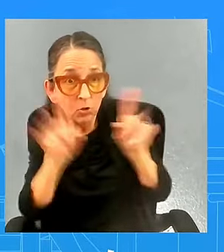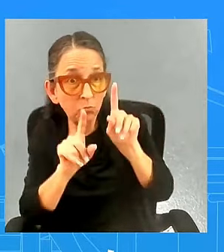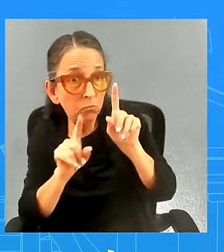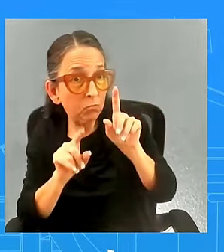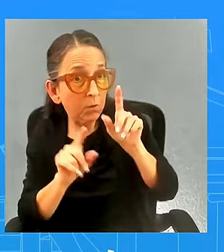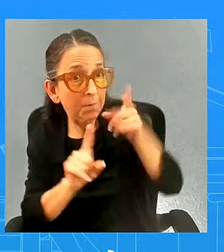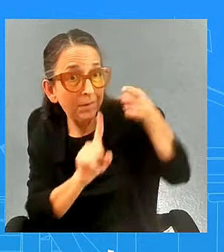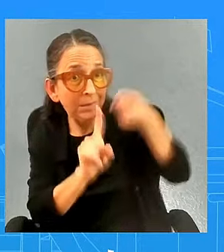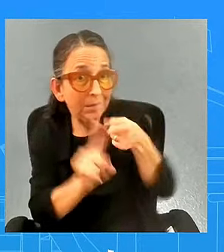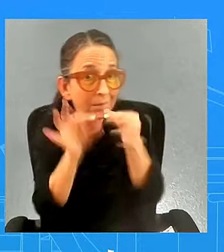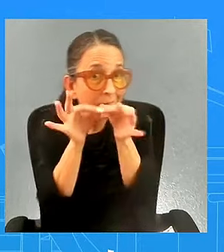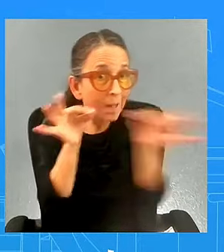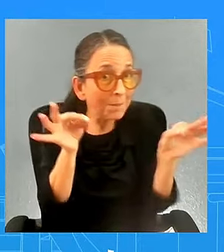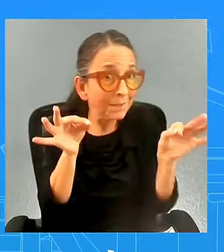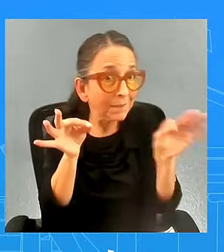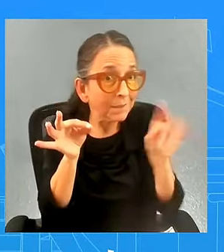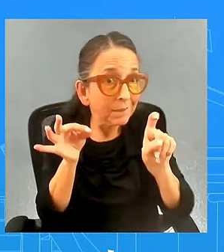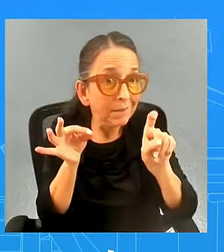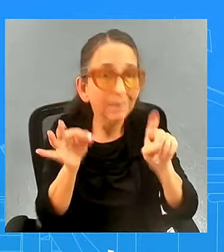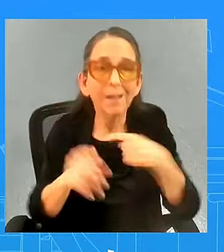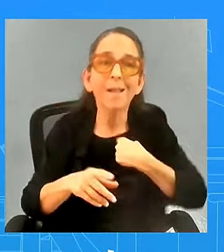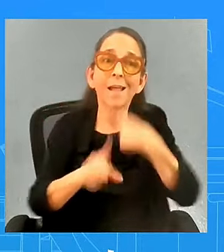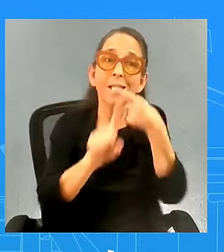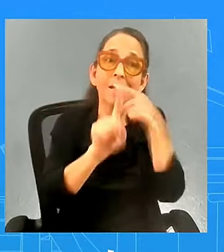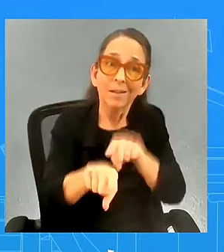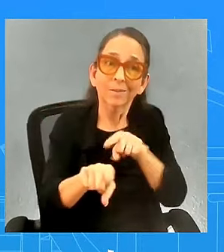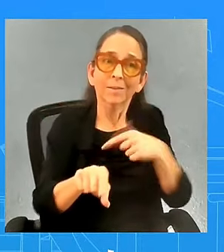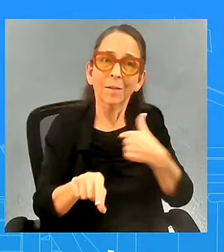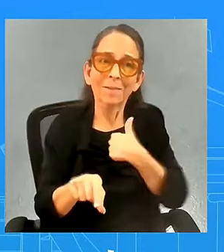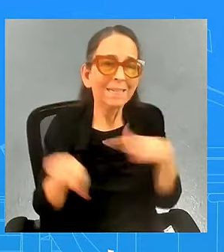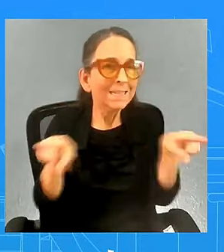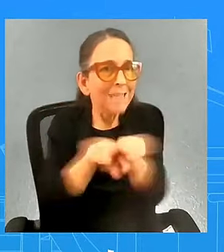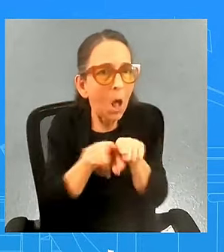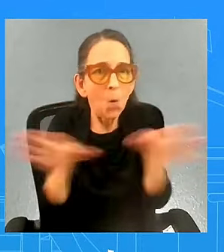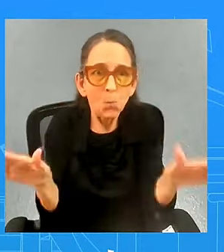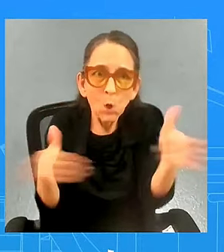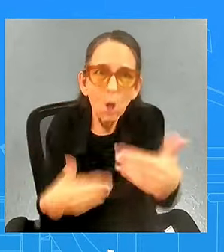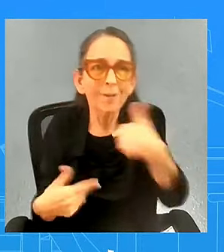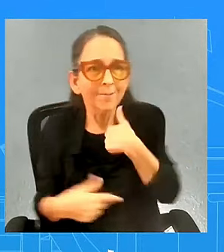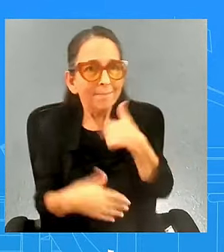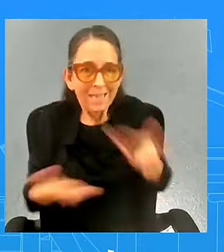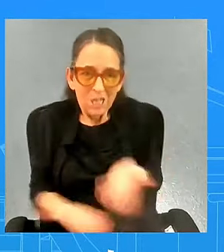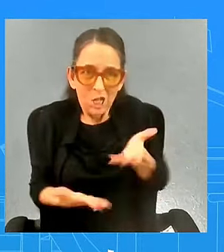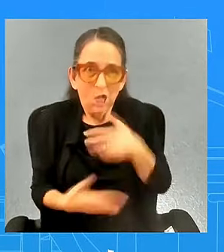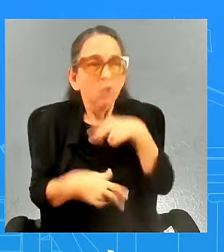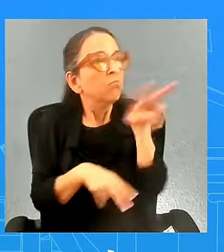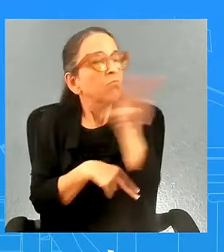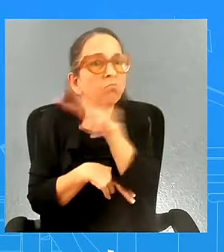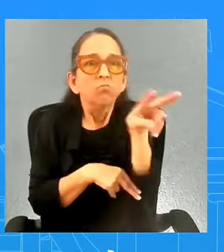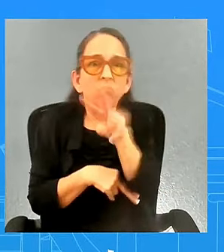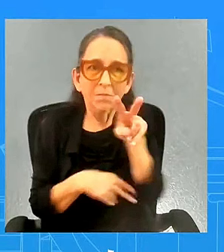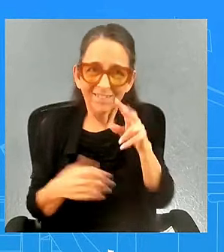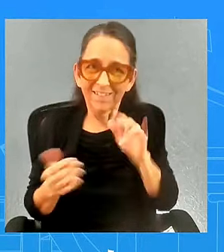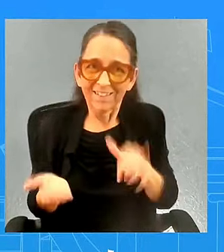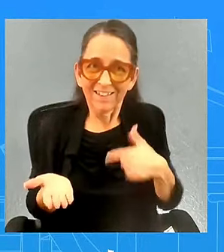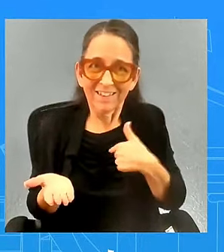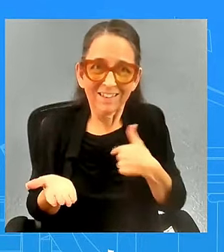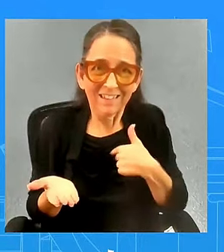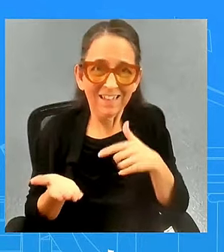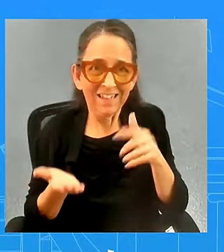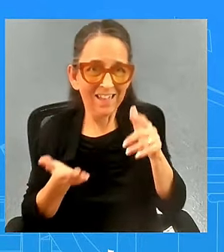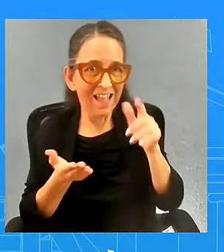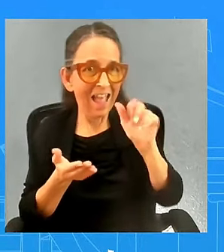room when he delivered his remarks uh last night and during the live stream and what i can say is he himself